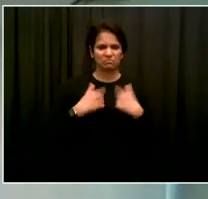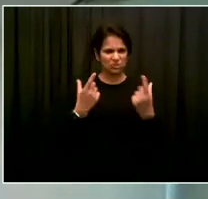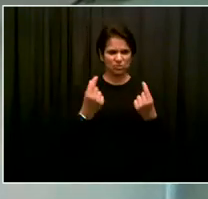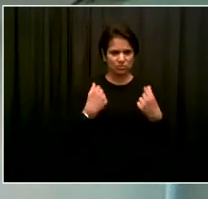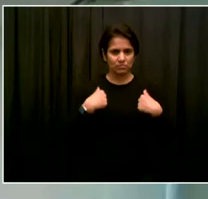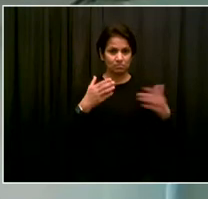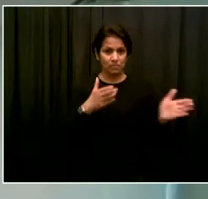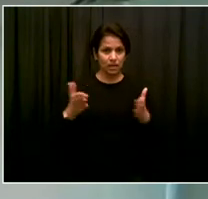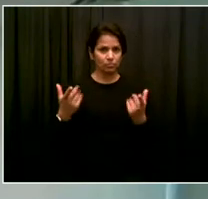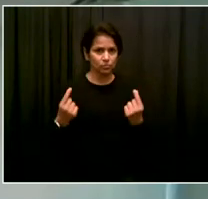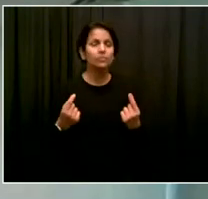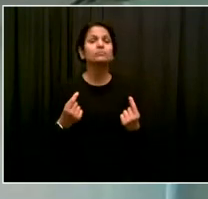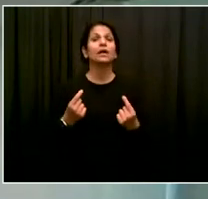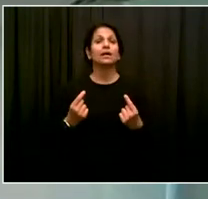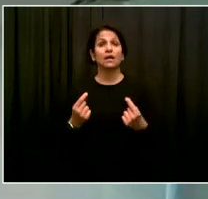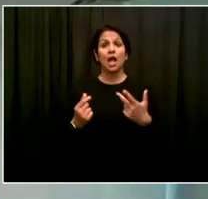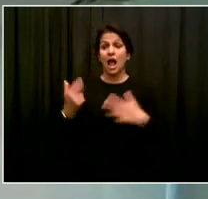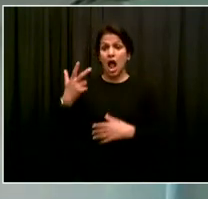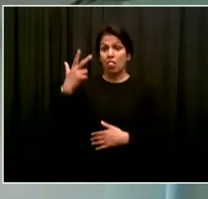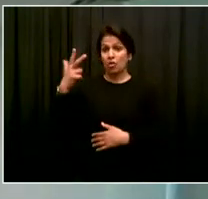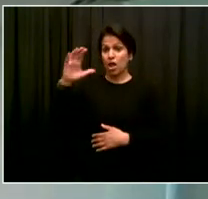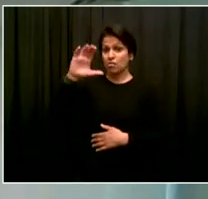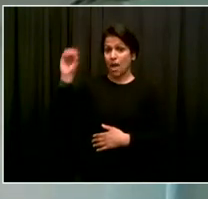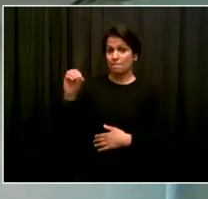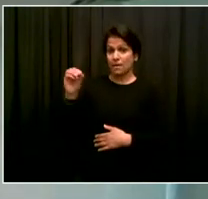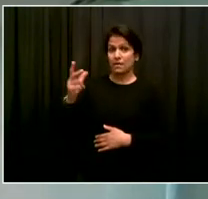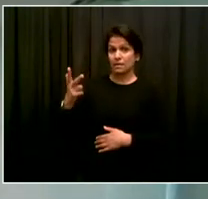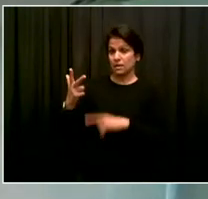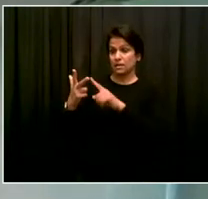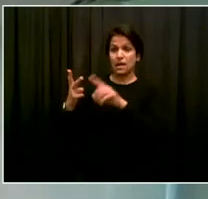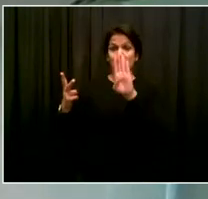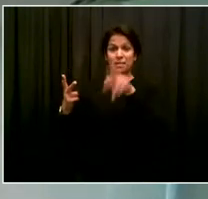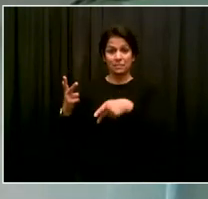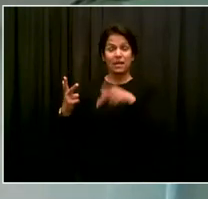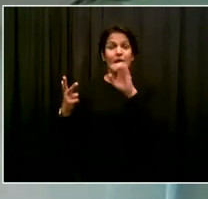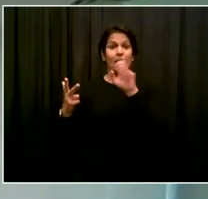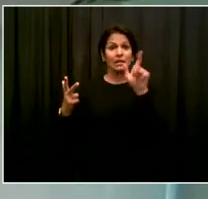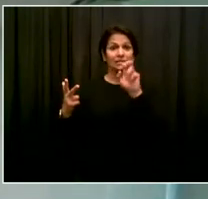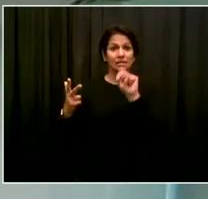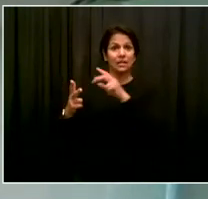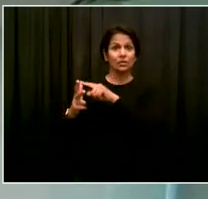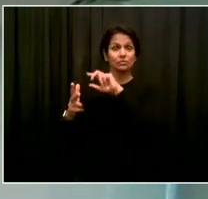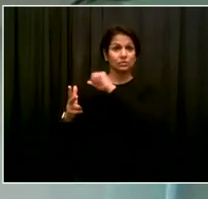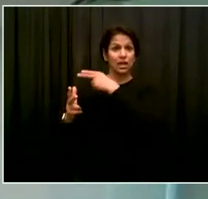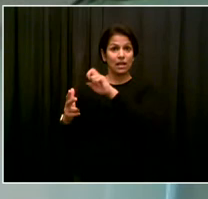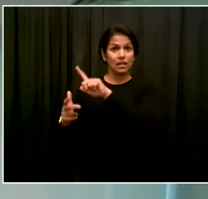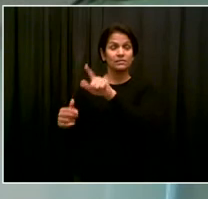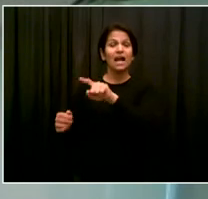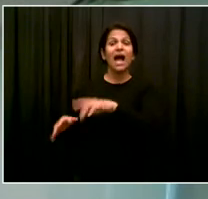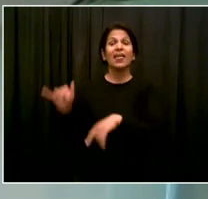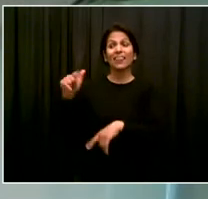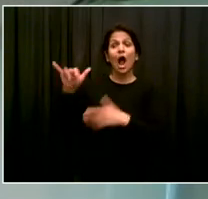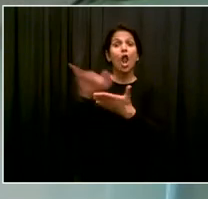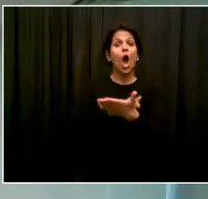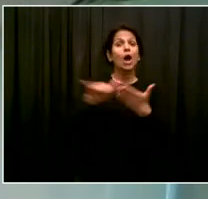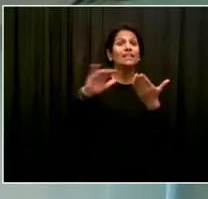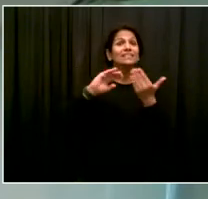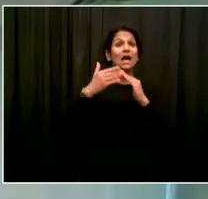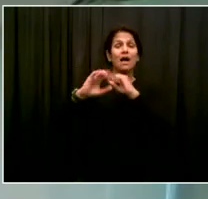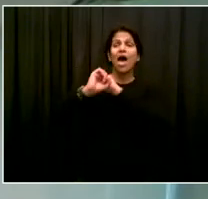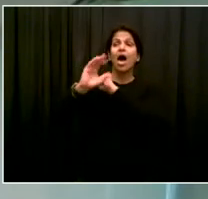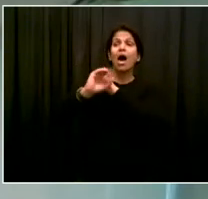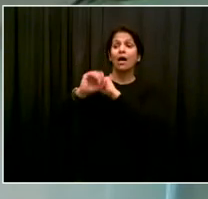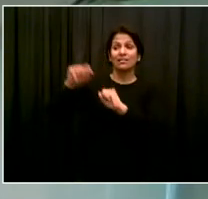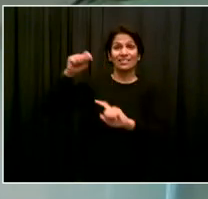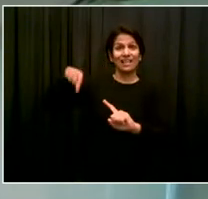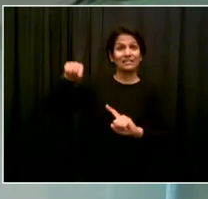in New York City to New York City consumers. There are many things that can be said. But when it comes to a product